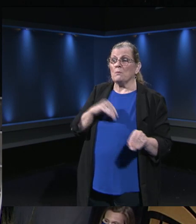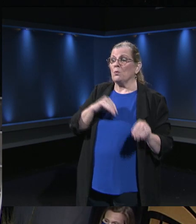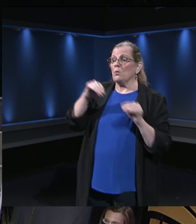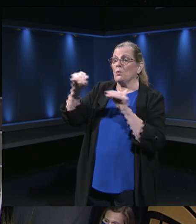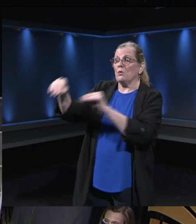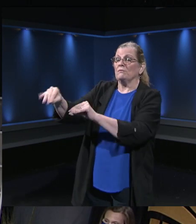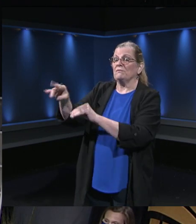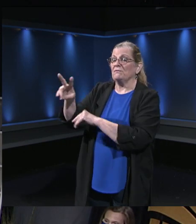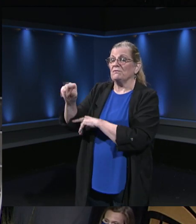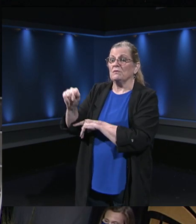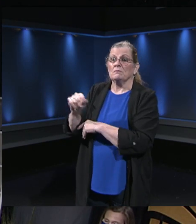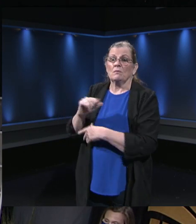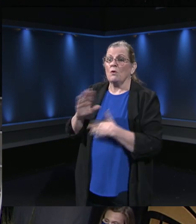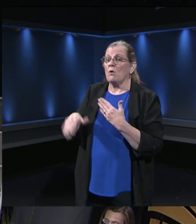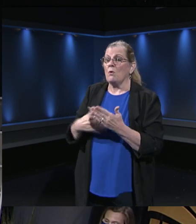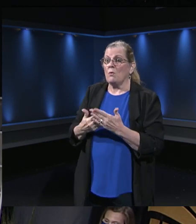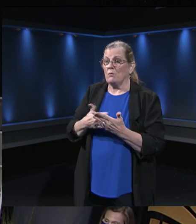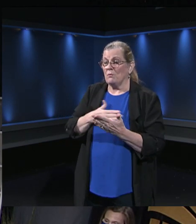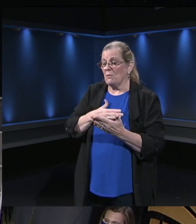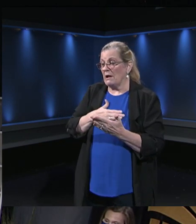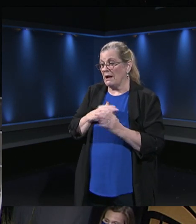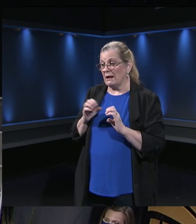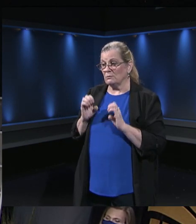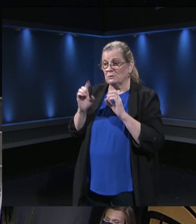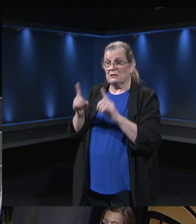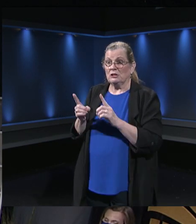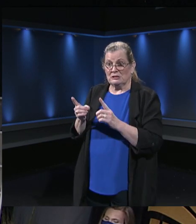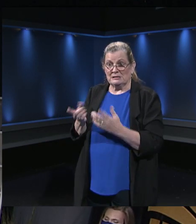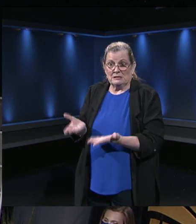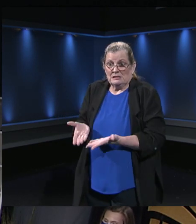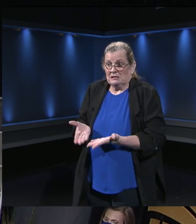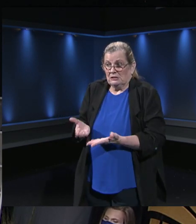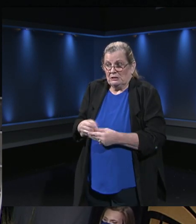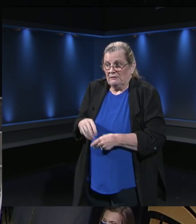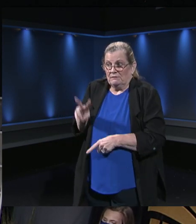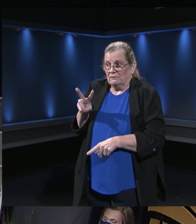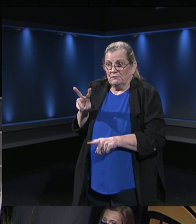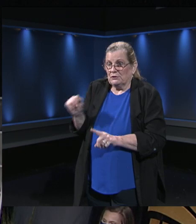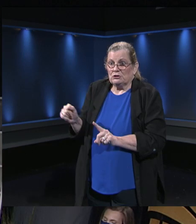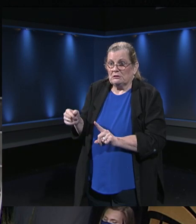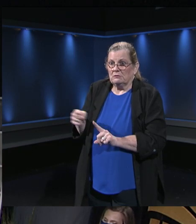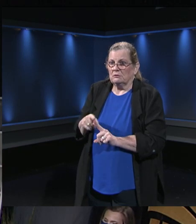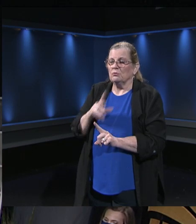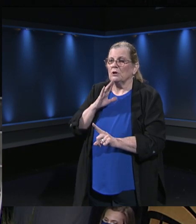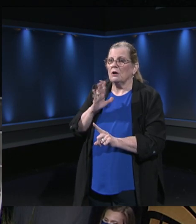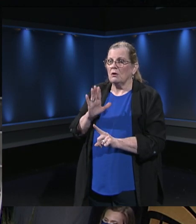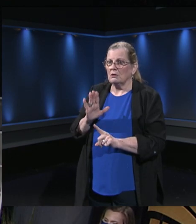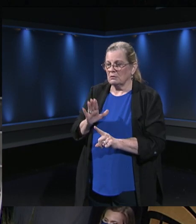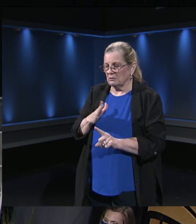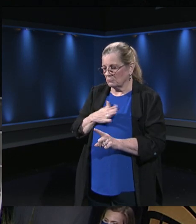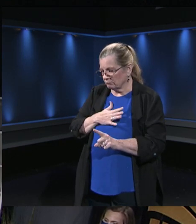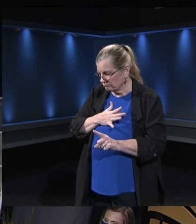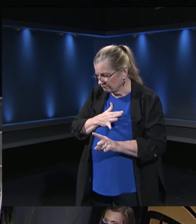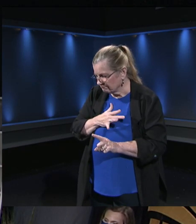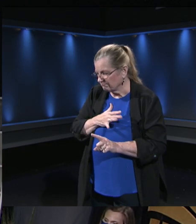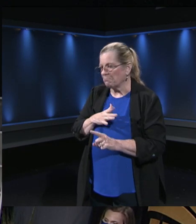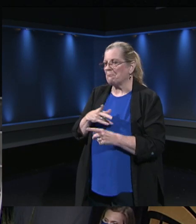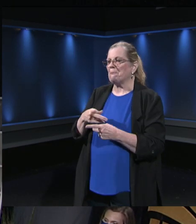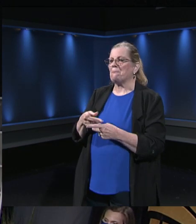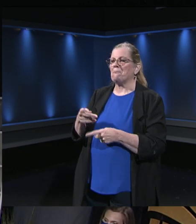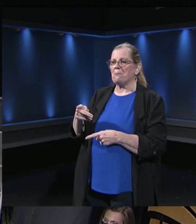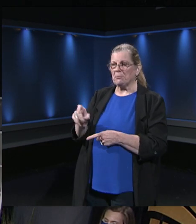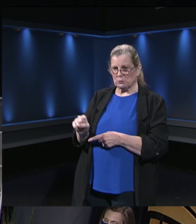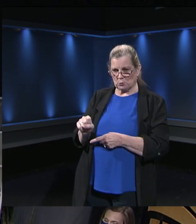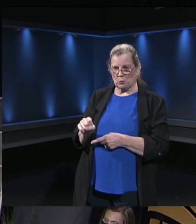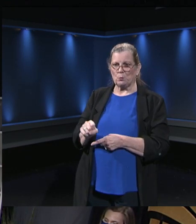all my education in Virginia, was an amazing, robust public school system. COVID hit in March,